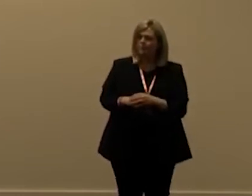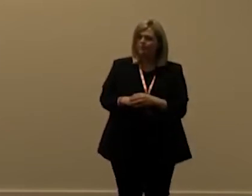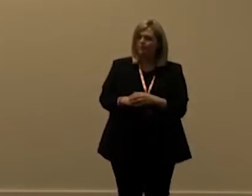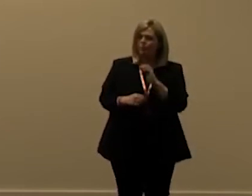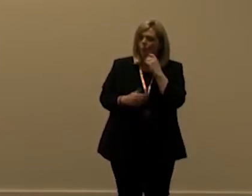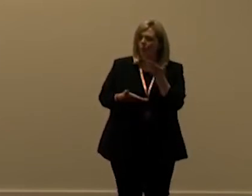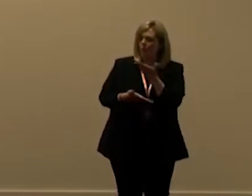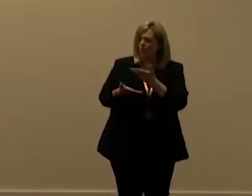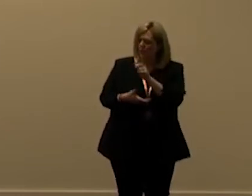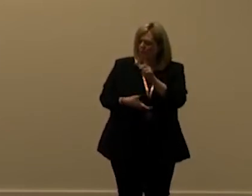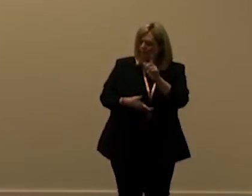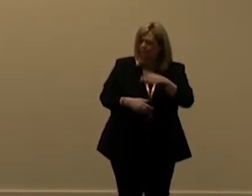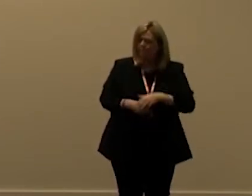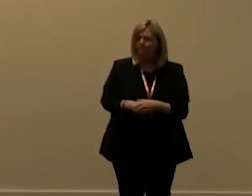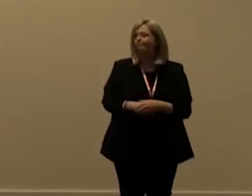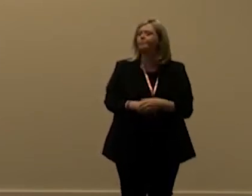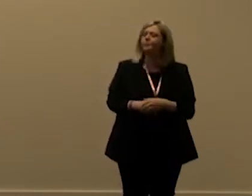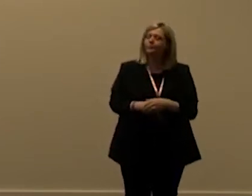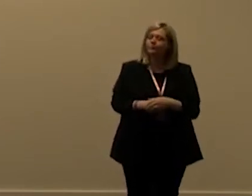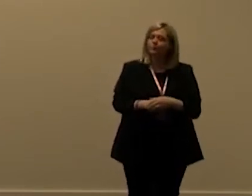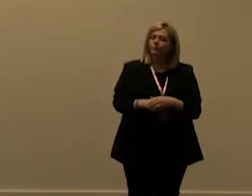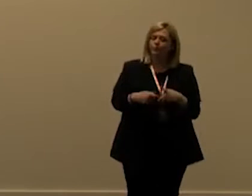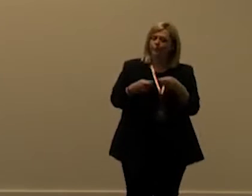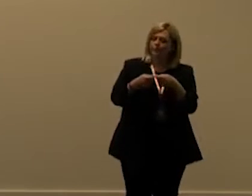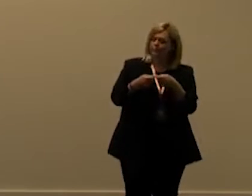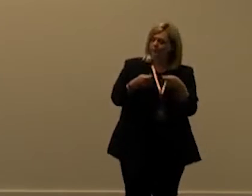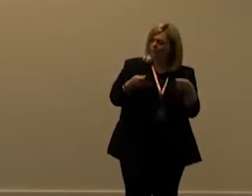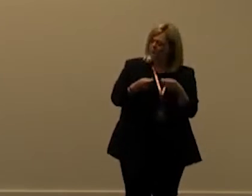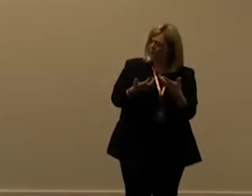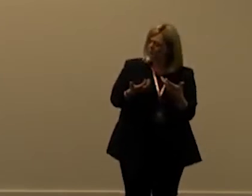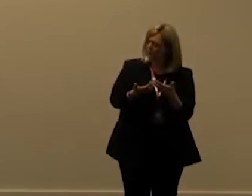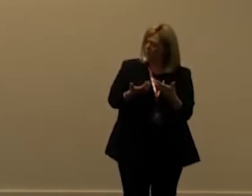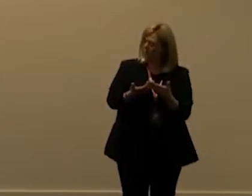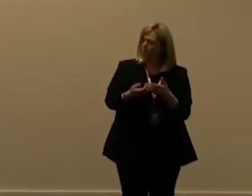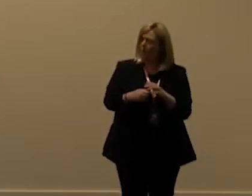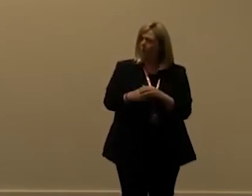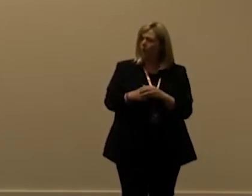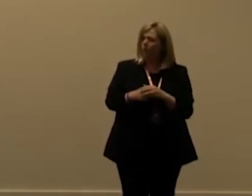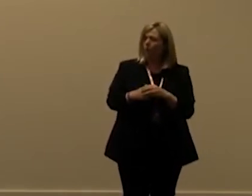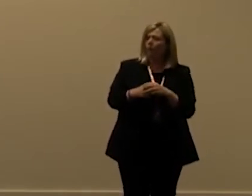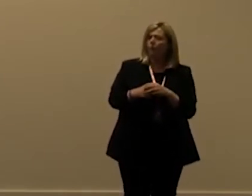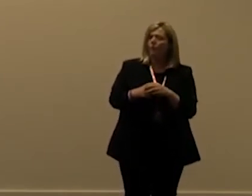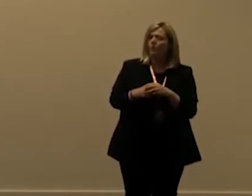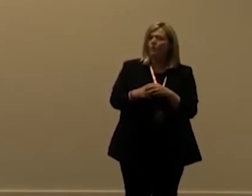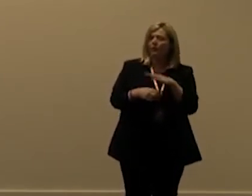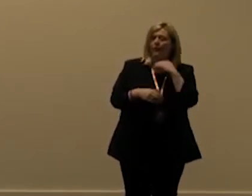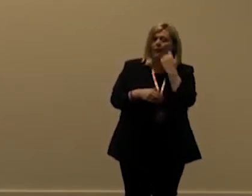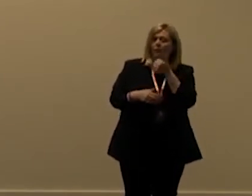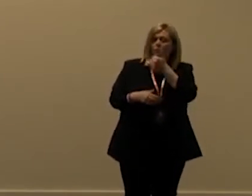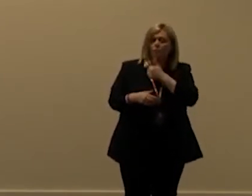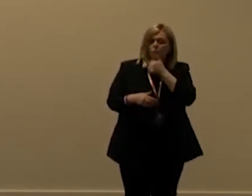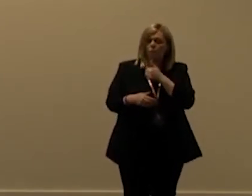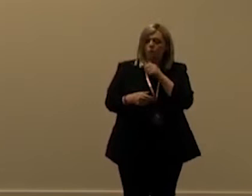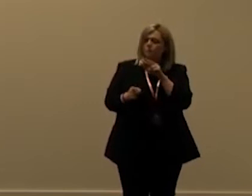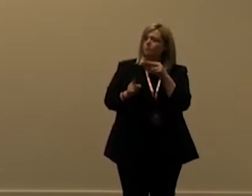more about that later um and it's measured um on a per user per web front end